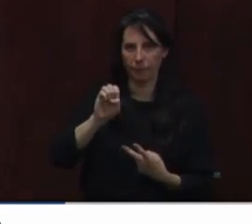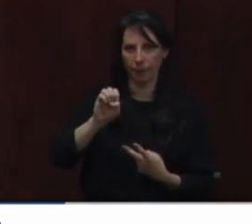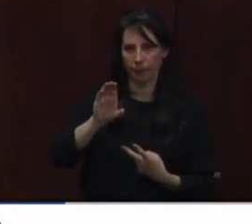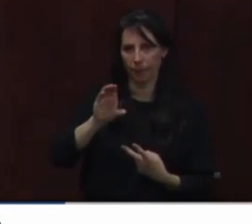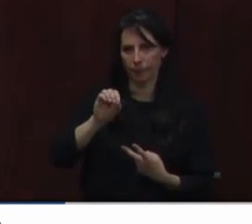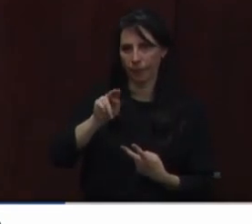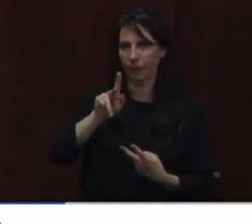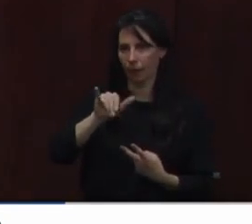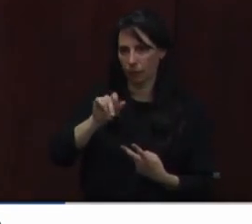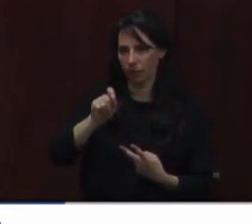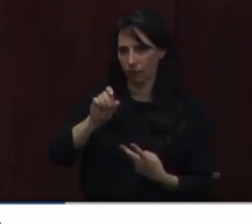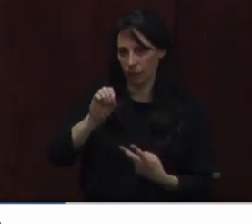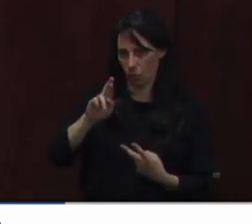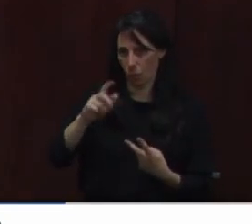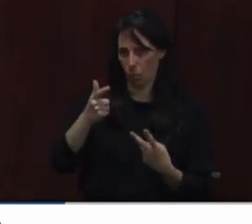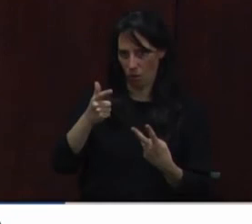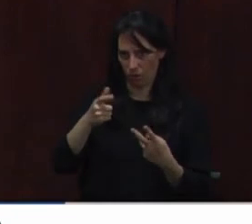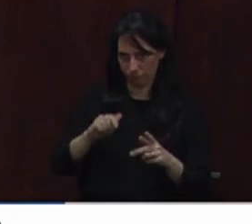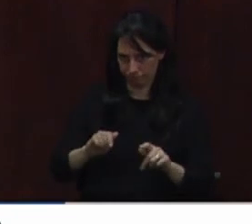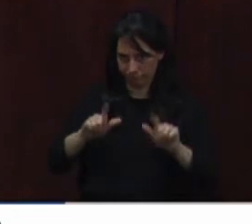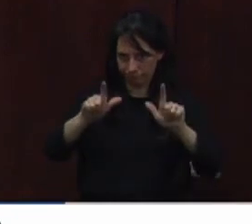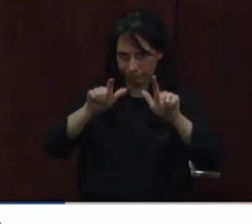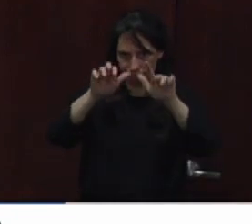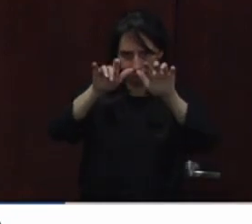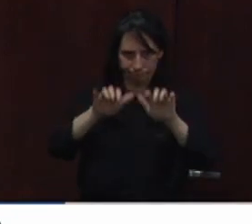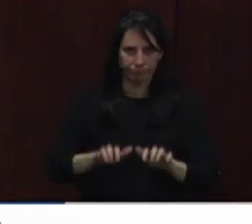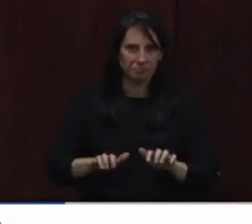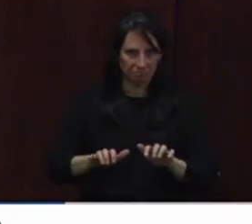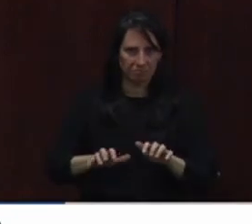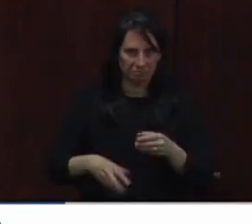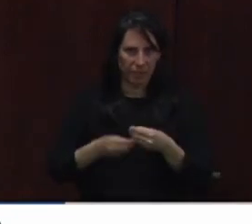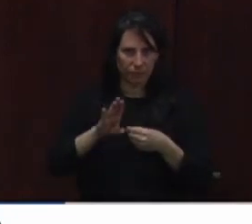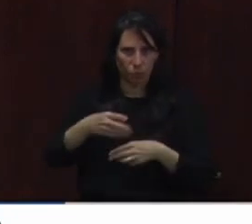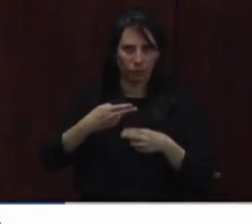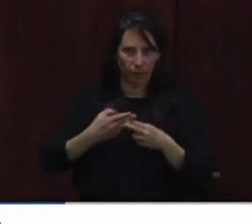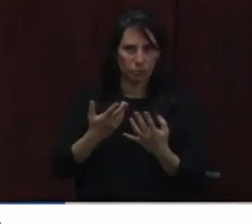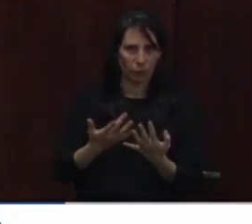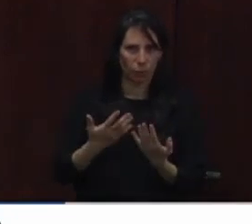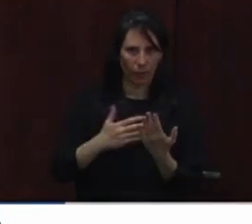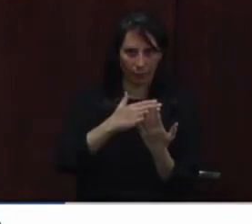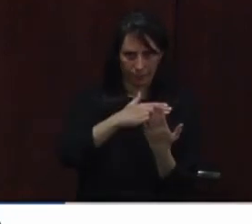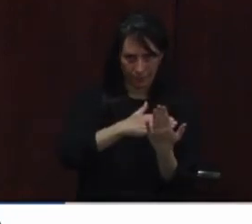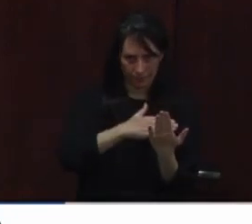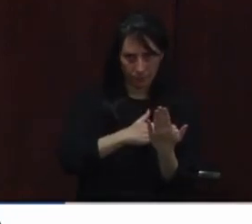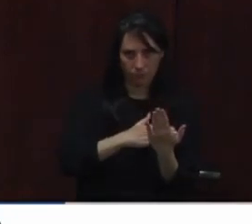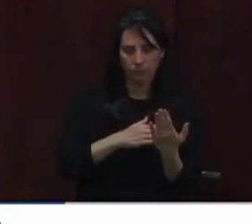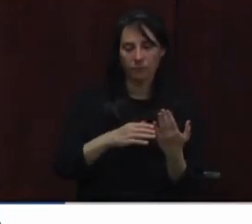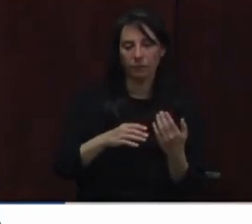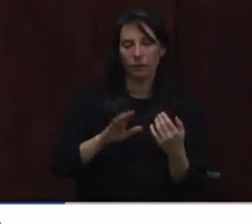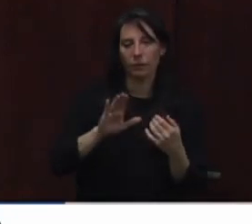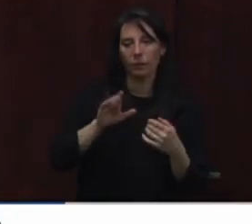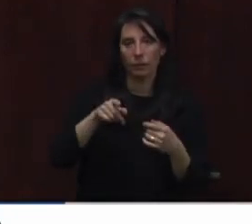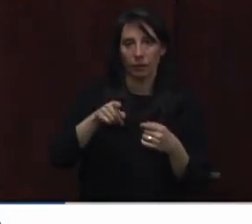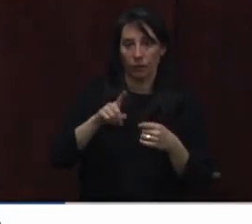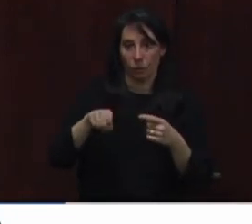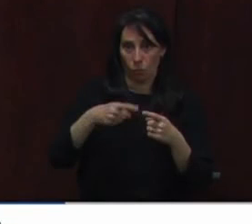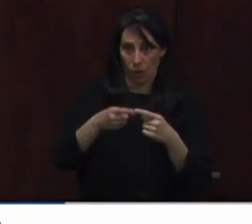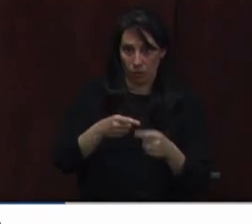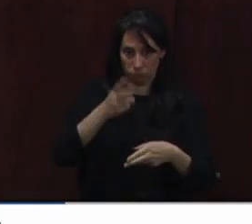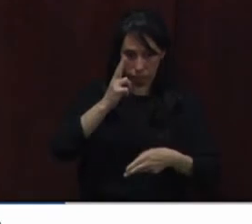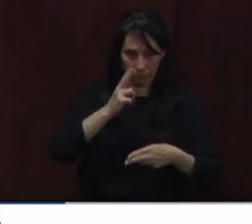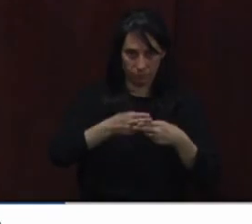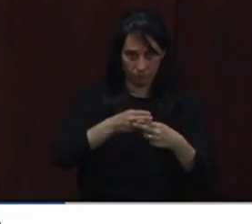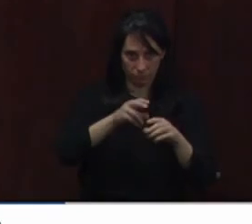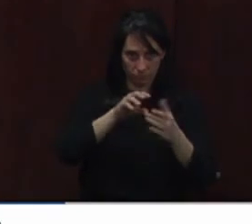fill out your own wait list application. Once you're added, you'll receive a notification and a